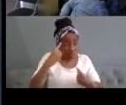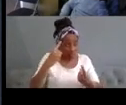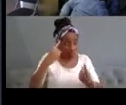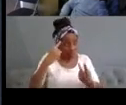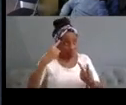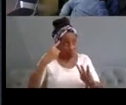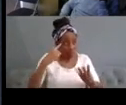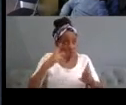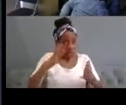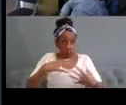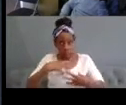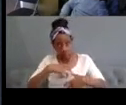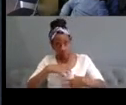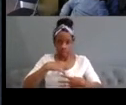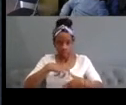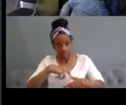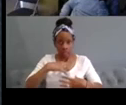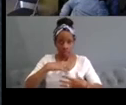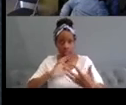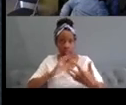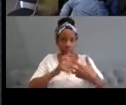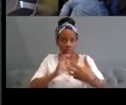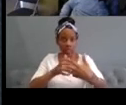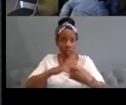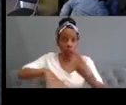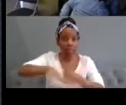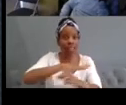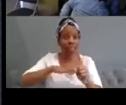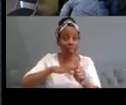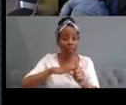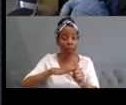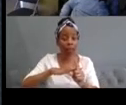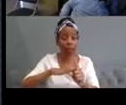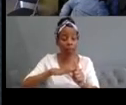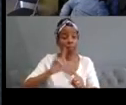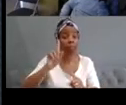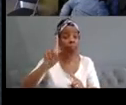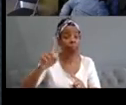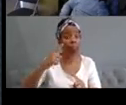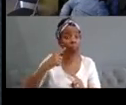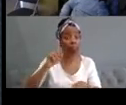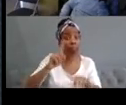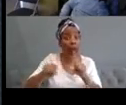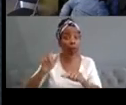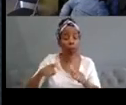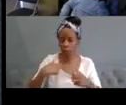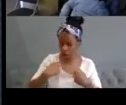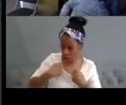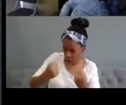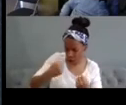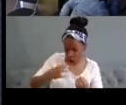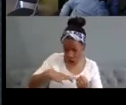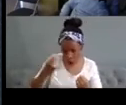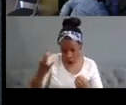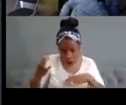but i found that people of the neuro majority actually appreciate understanding themselves more and gaining more